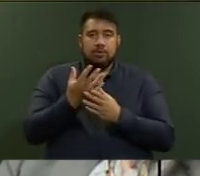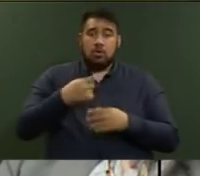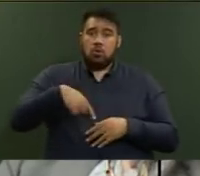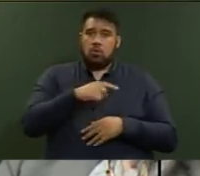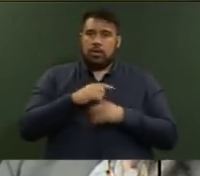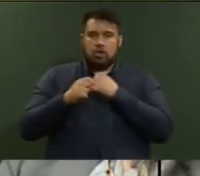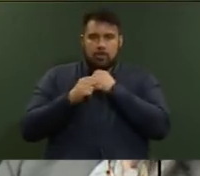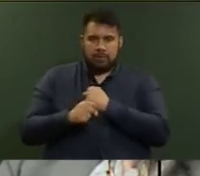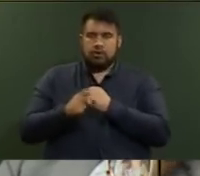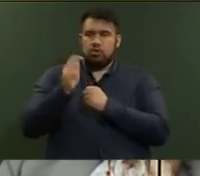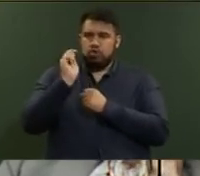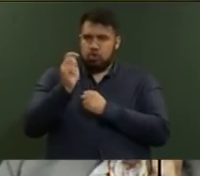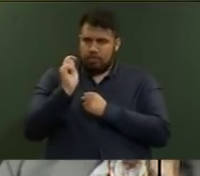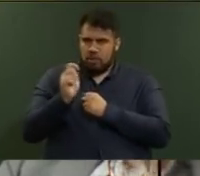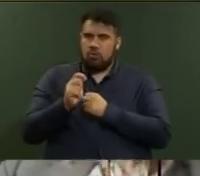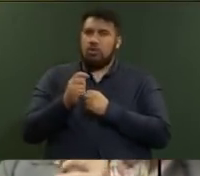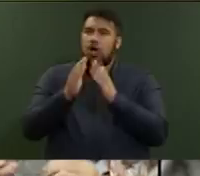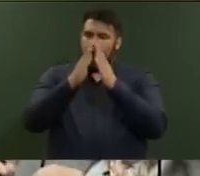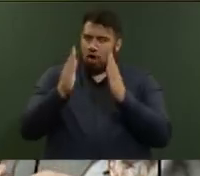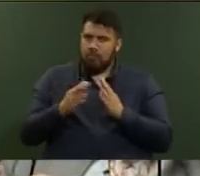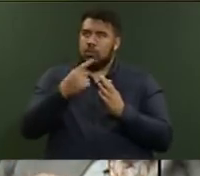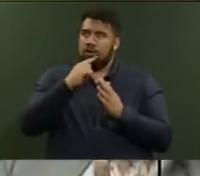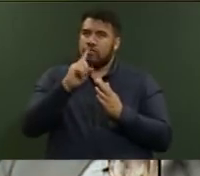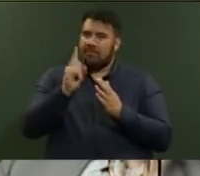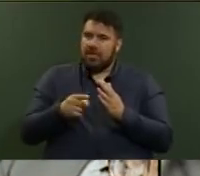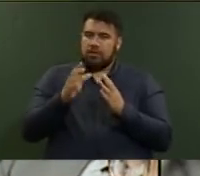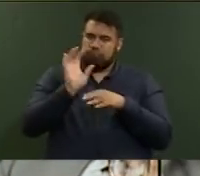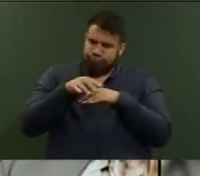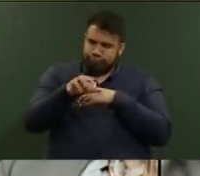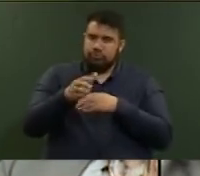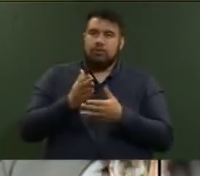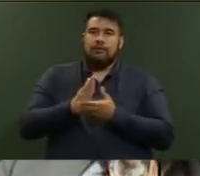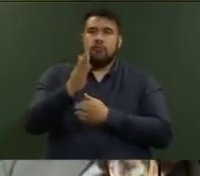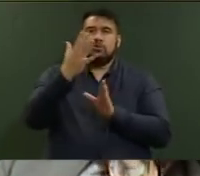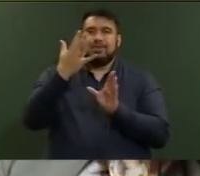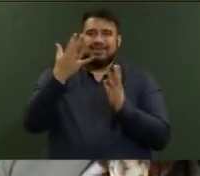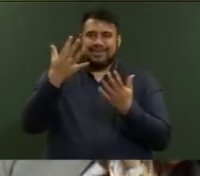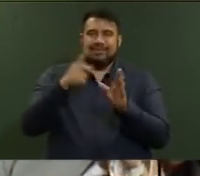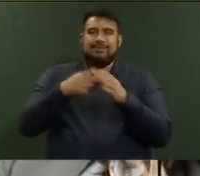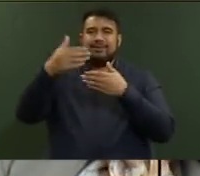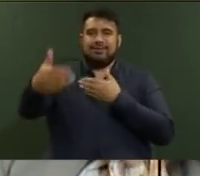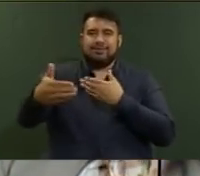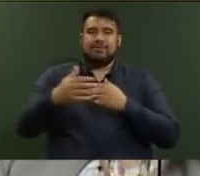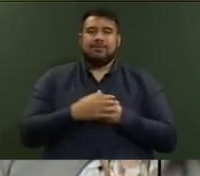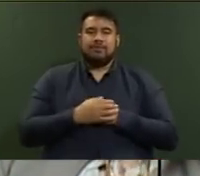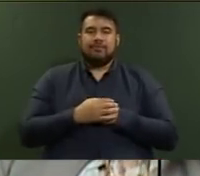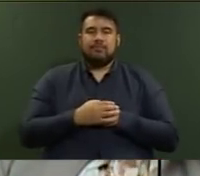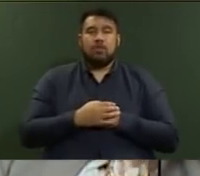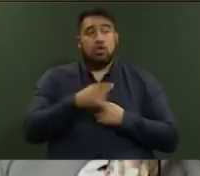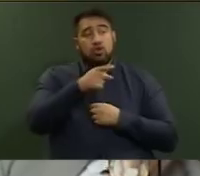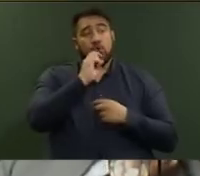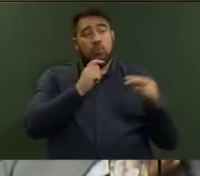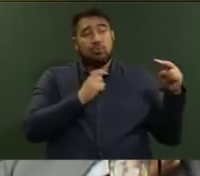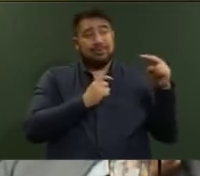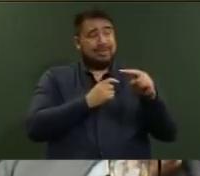We will be building 100,000 affordable homes over ten years. While that member watched the housing become more and more